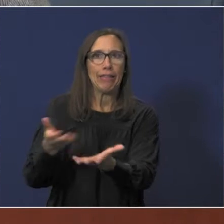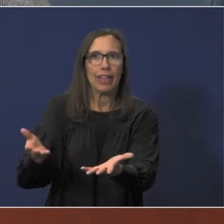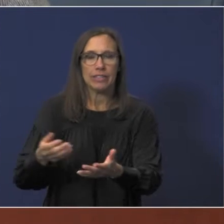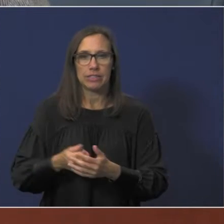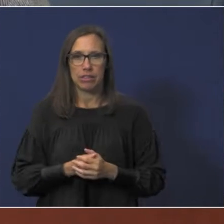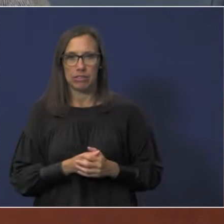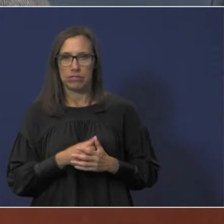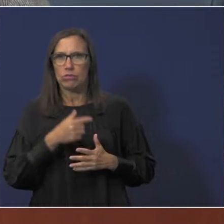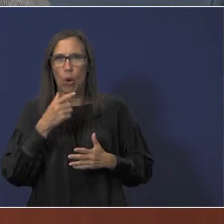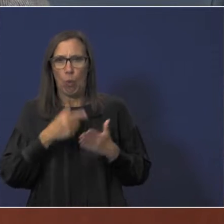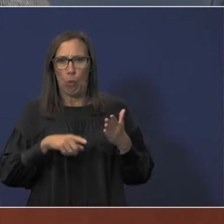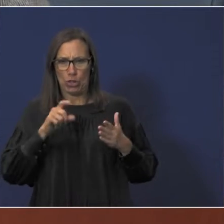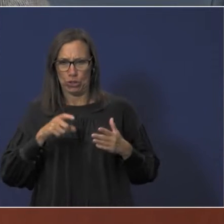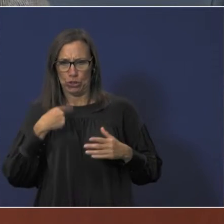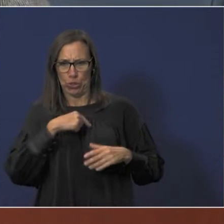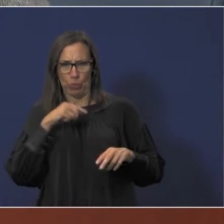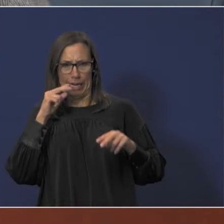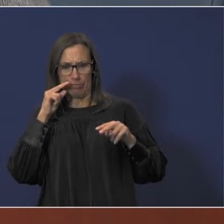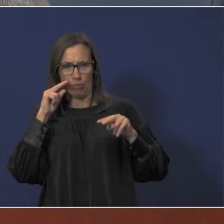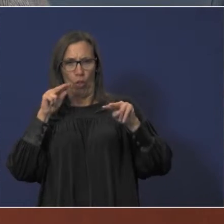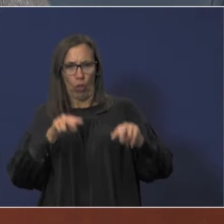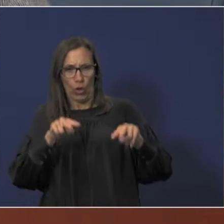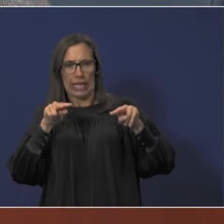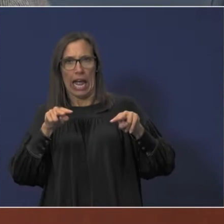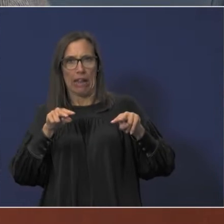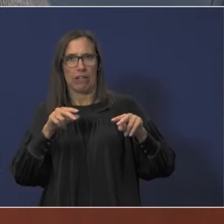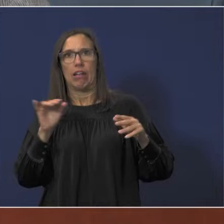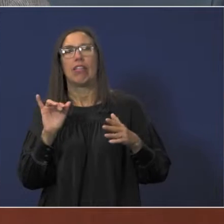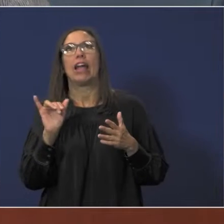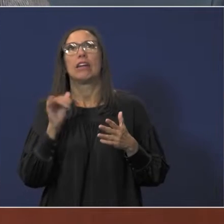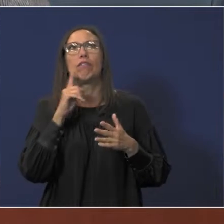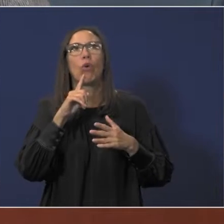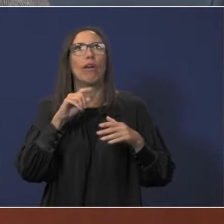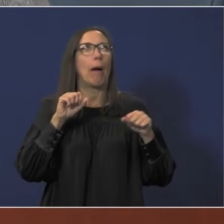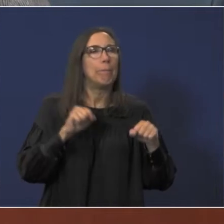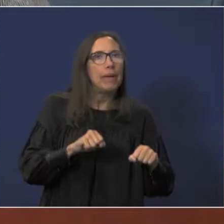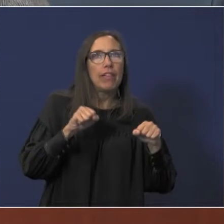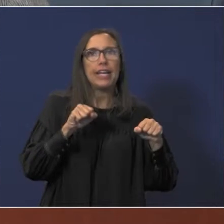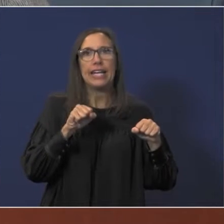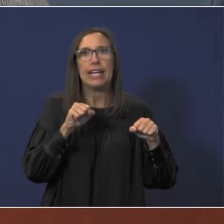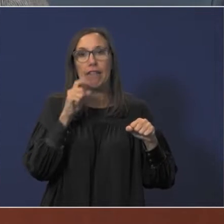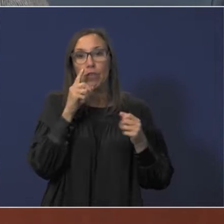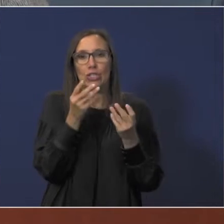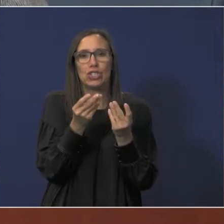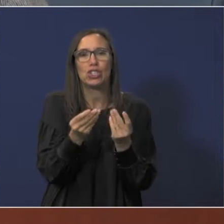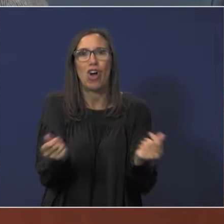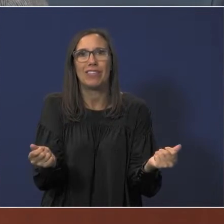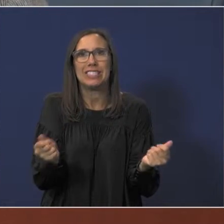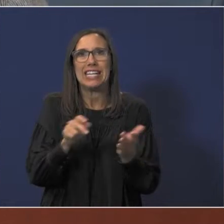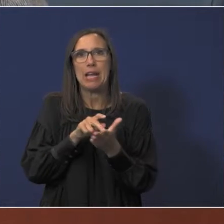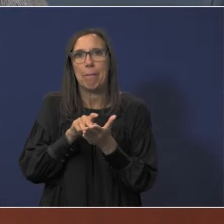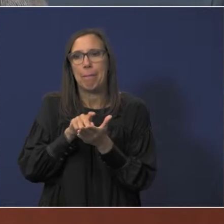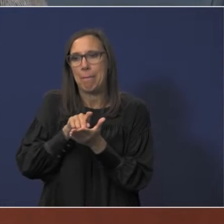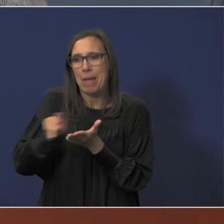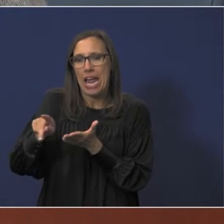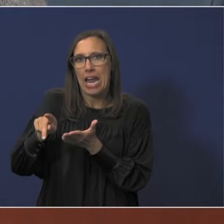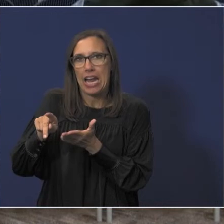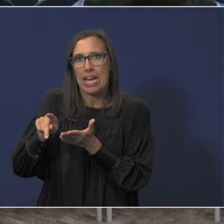what should we be looking at in terms of ability of solvency to pay off the debt?